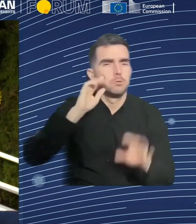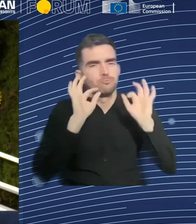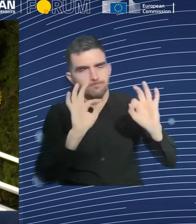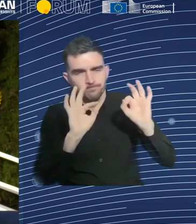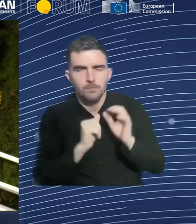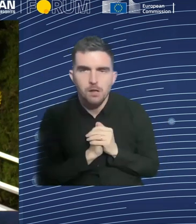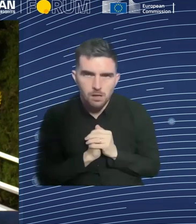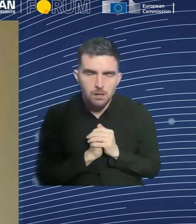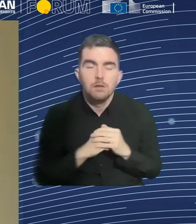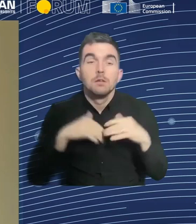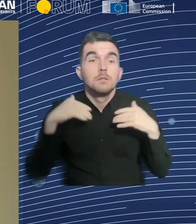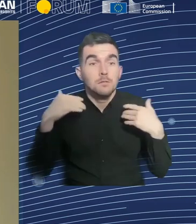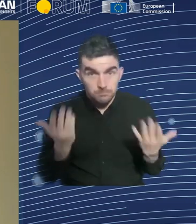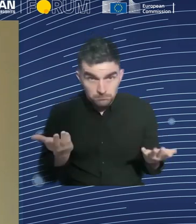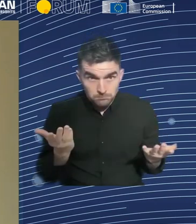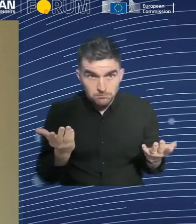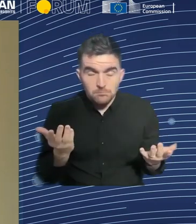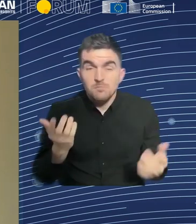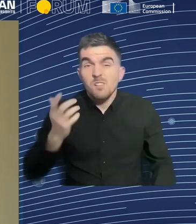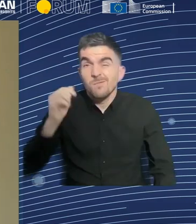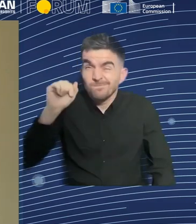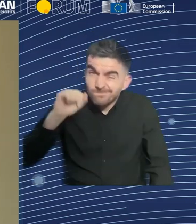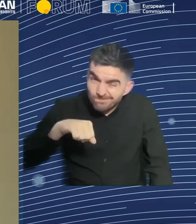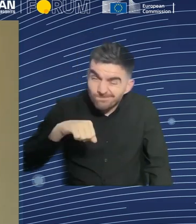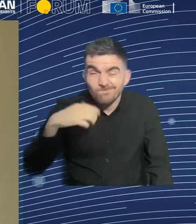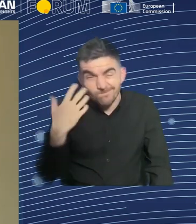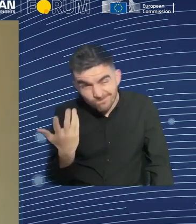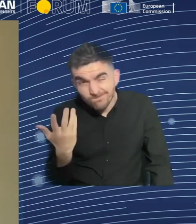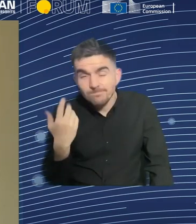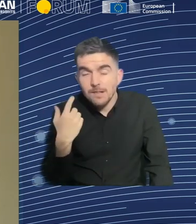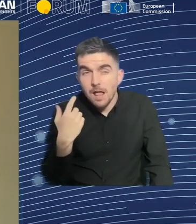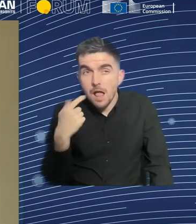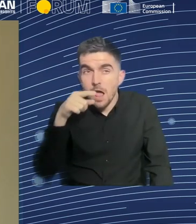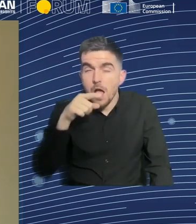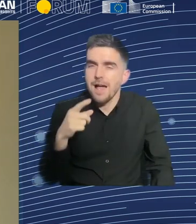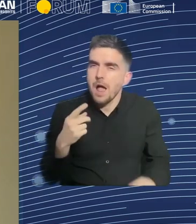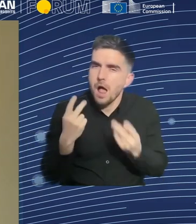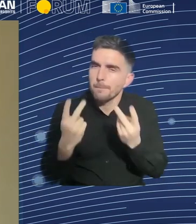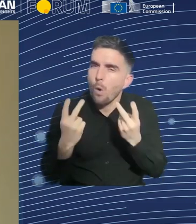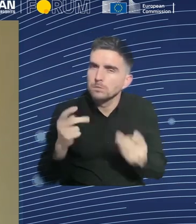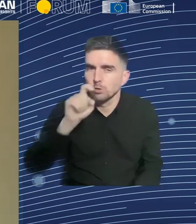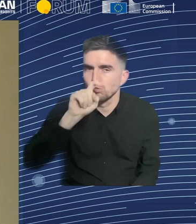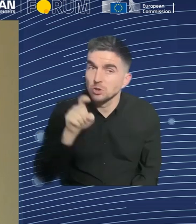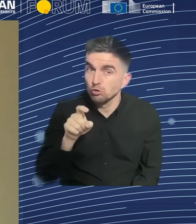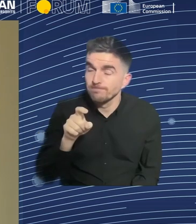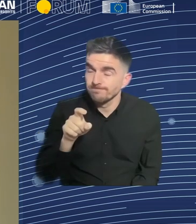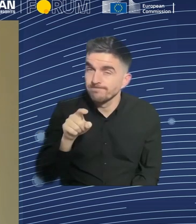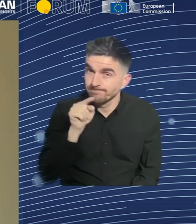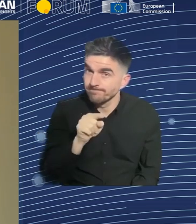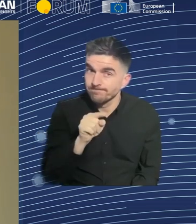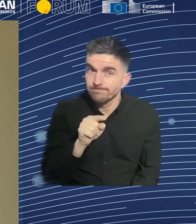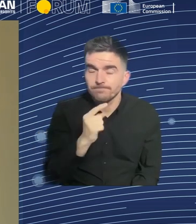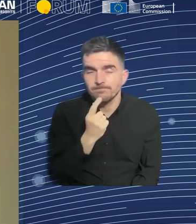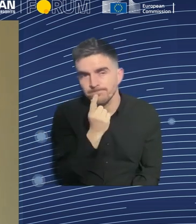Yeah, so I think this is a really important question. And it is true. I mean, we could try,